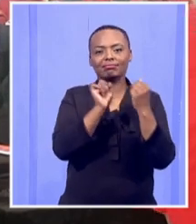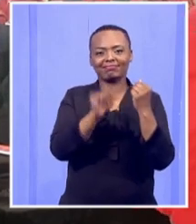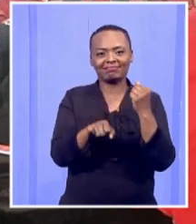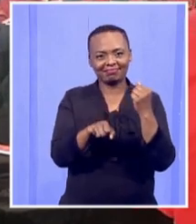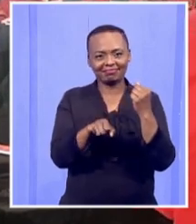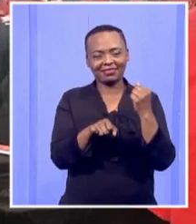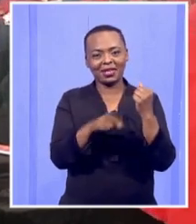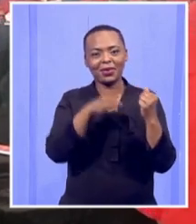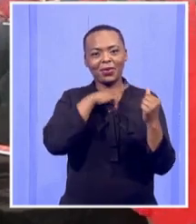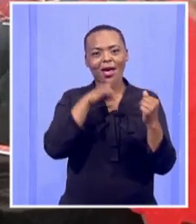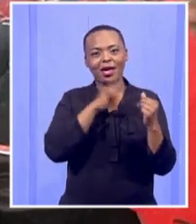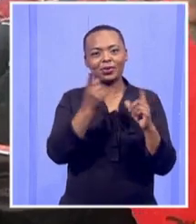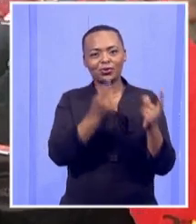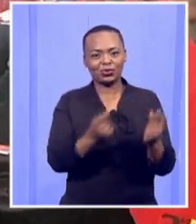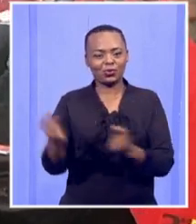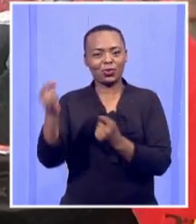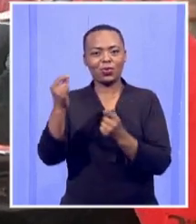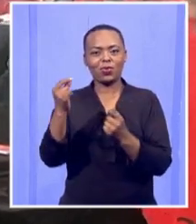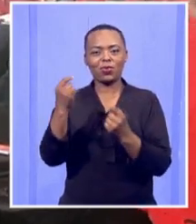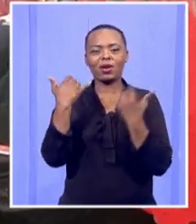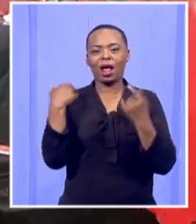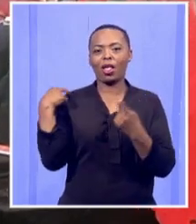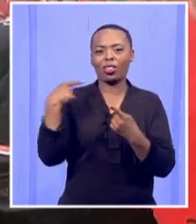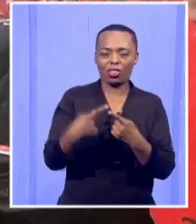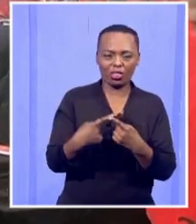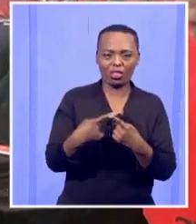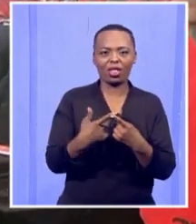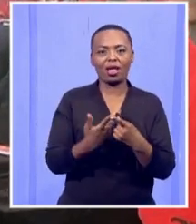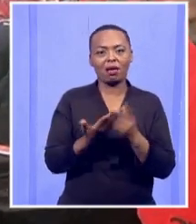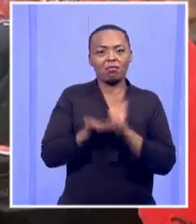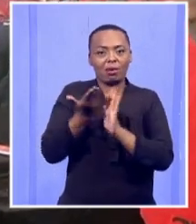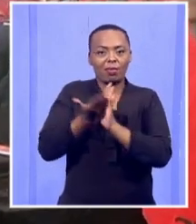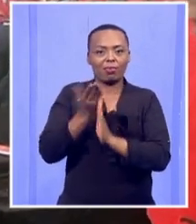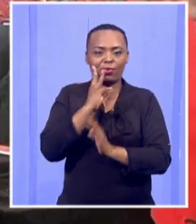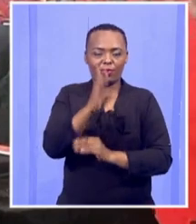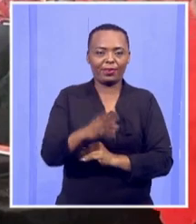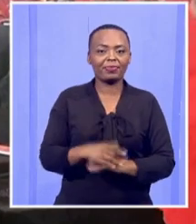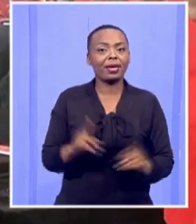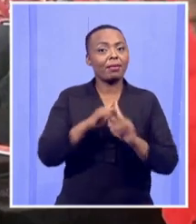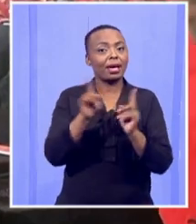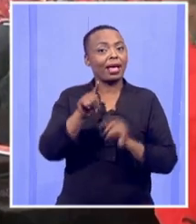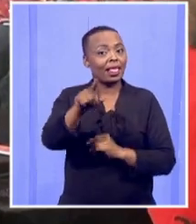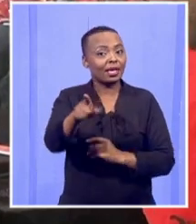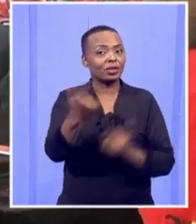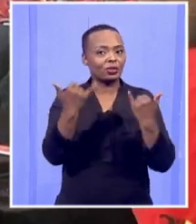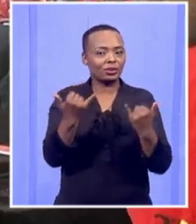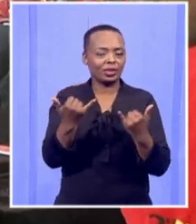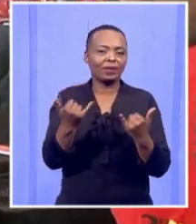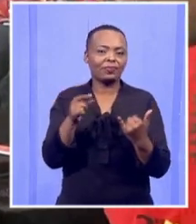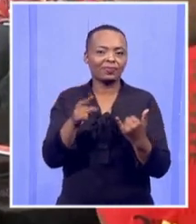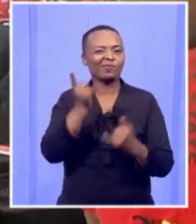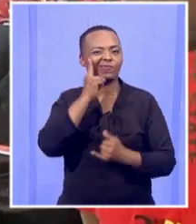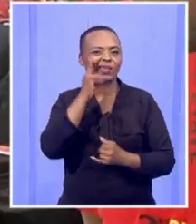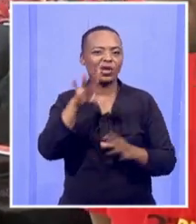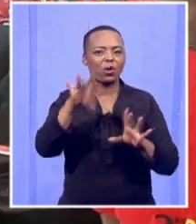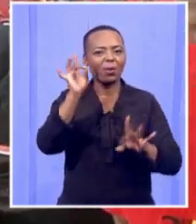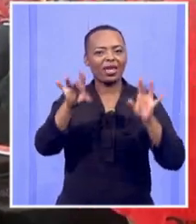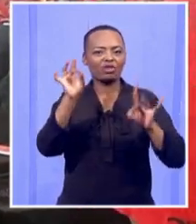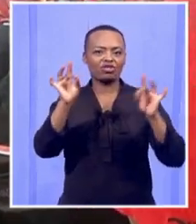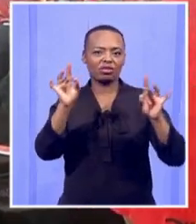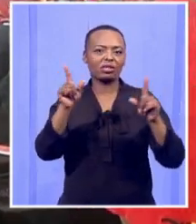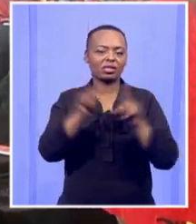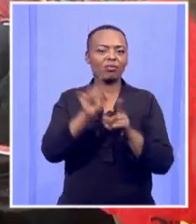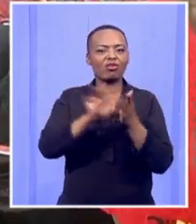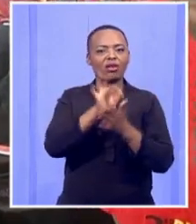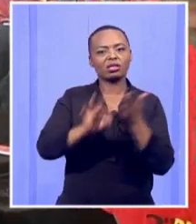been doing on the ground up to so far. But we are expecting as well that later today we will be seeing the nomination and the election of